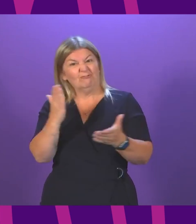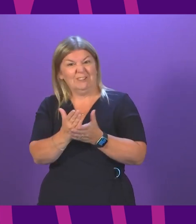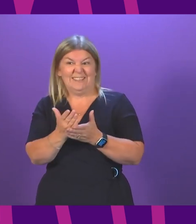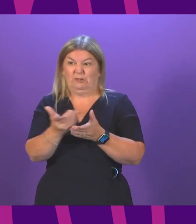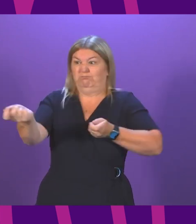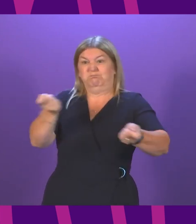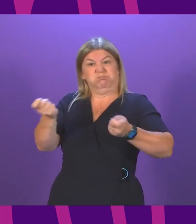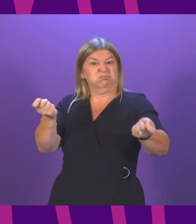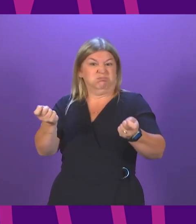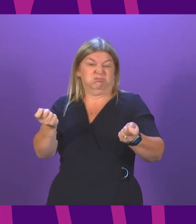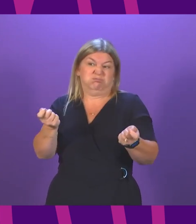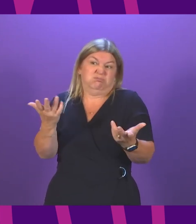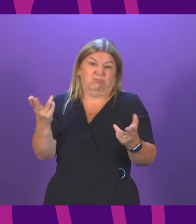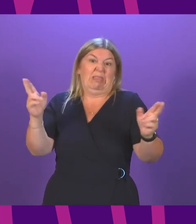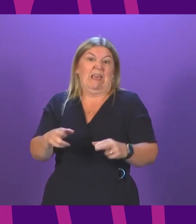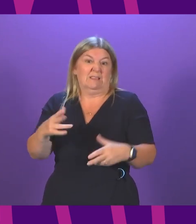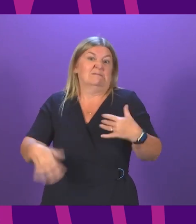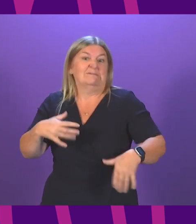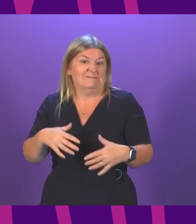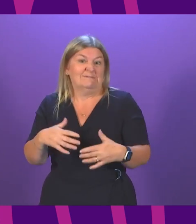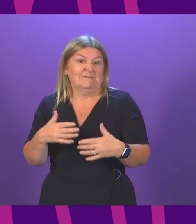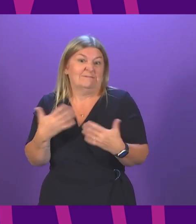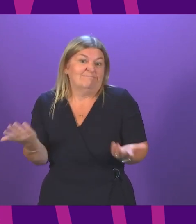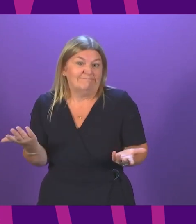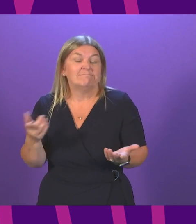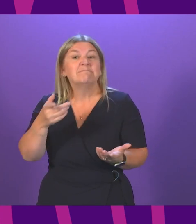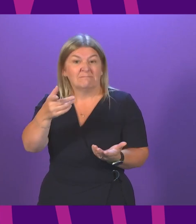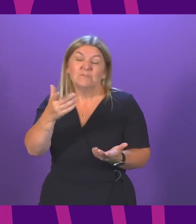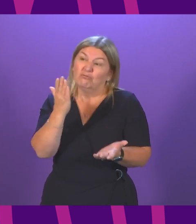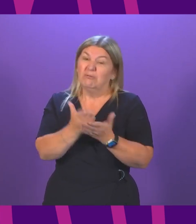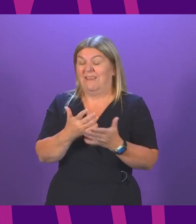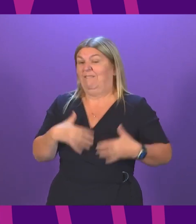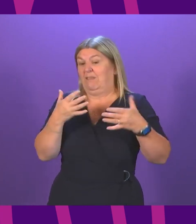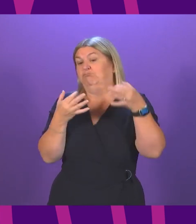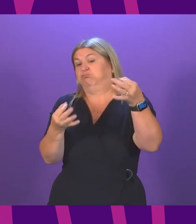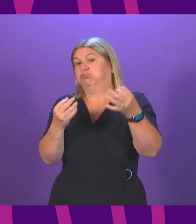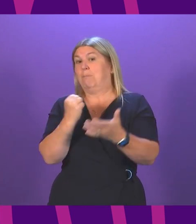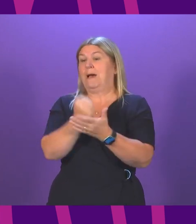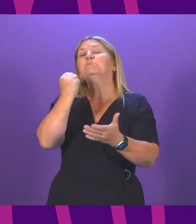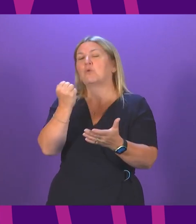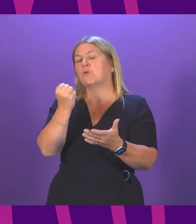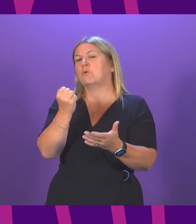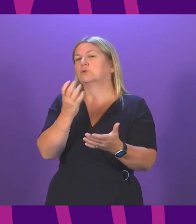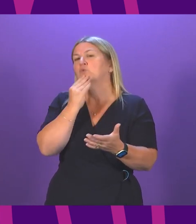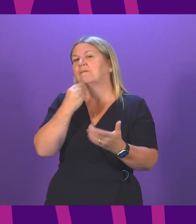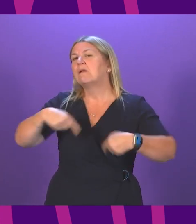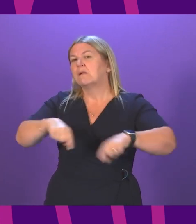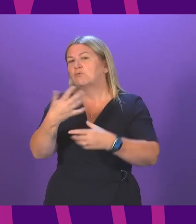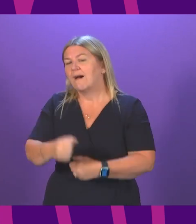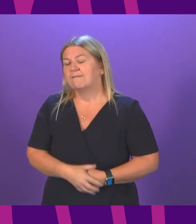certification in the limited way I set out yesterday, it has a role to play in doing that. Douglas Ross.